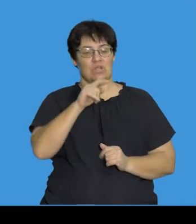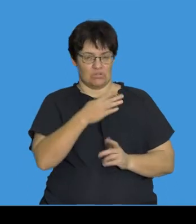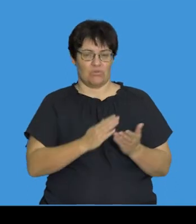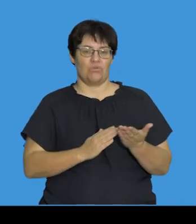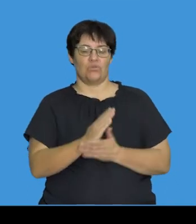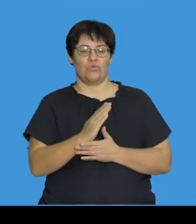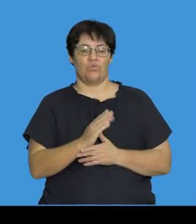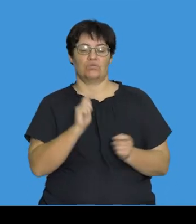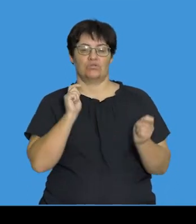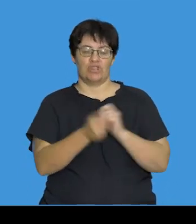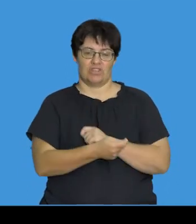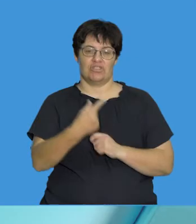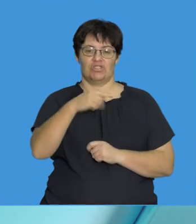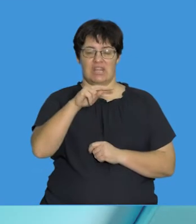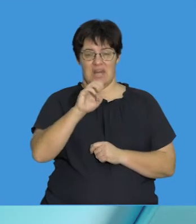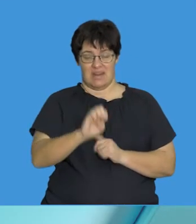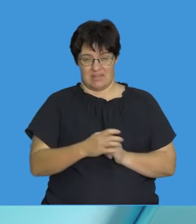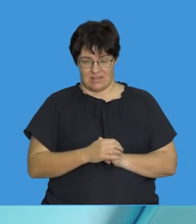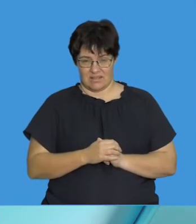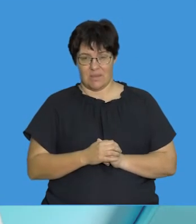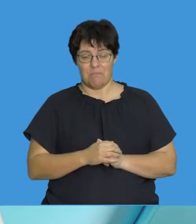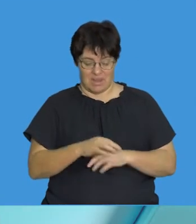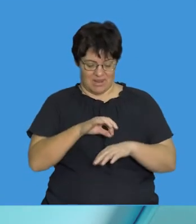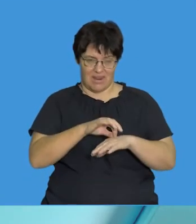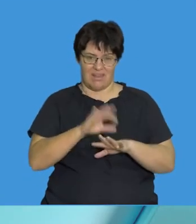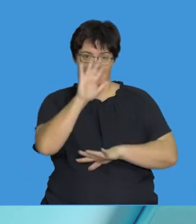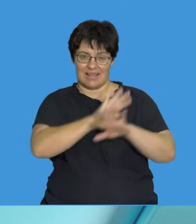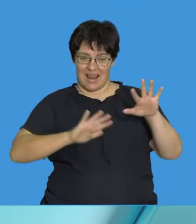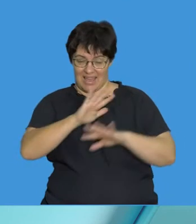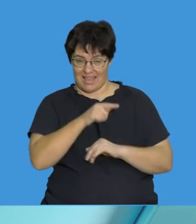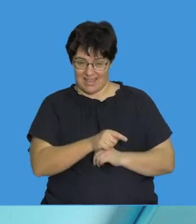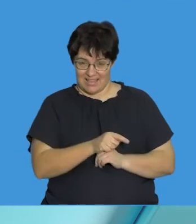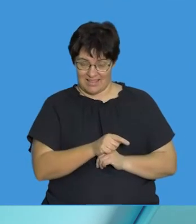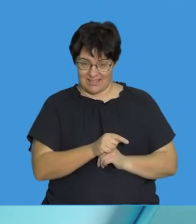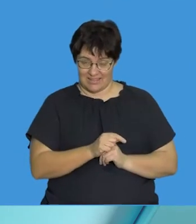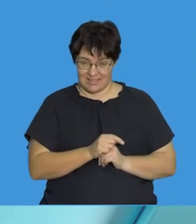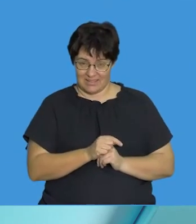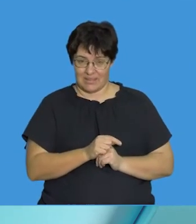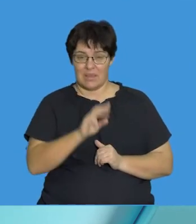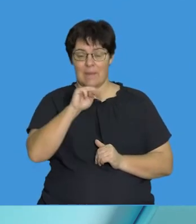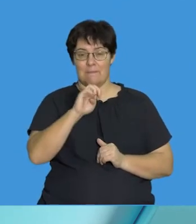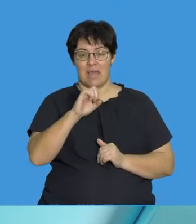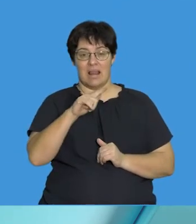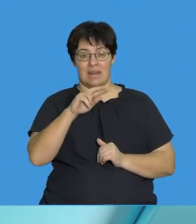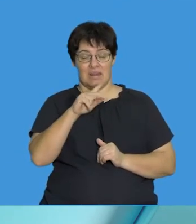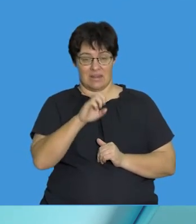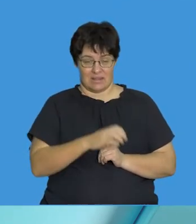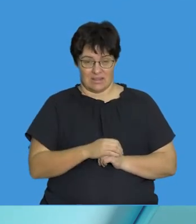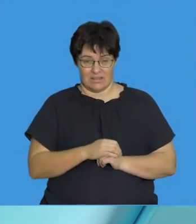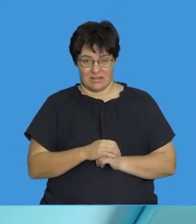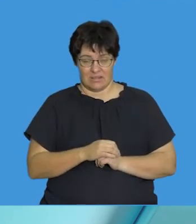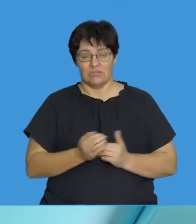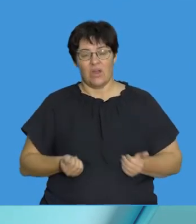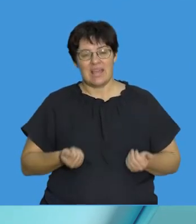to an alteration of a gene where the pigment that produces, the pigment which is melanin which is produced to